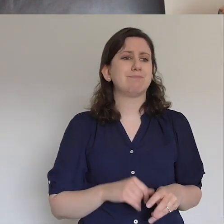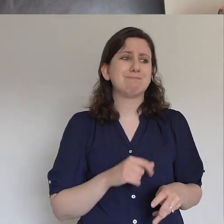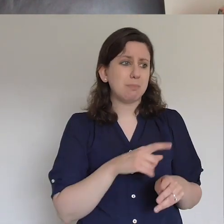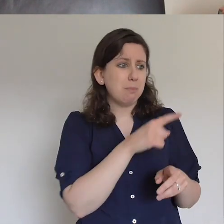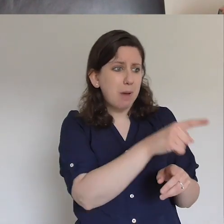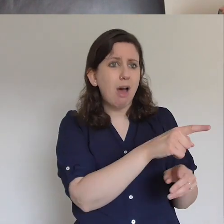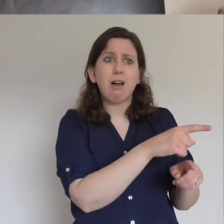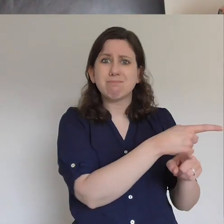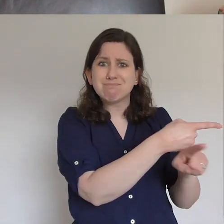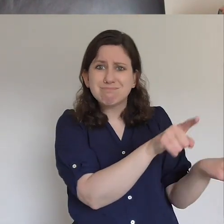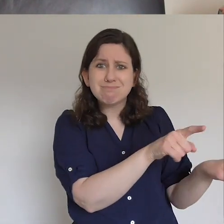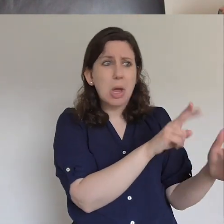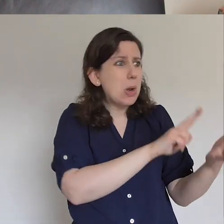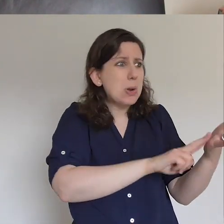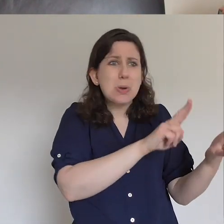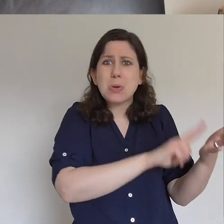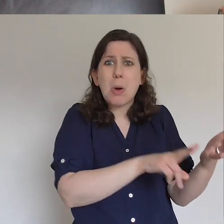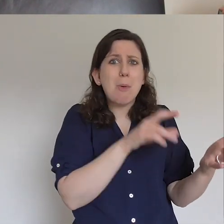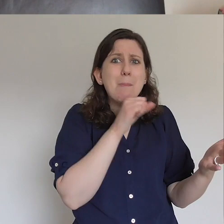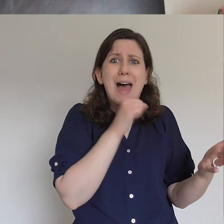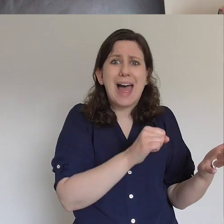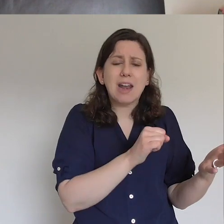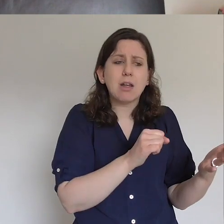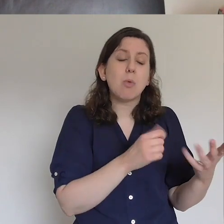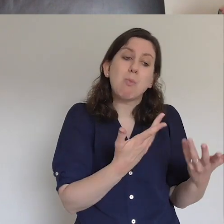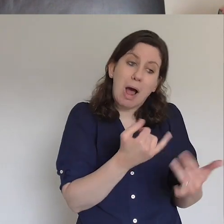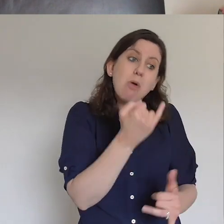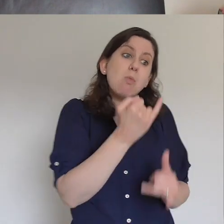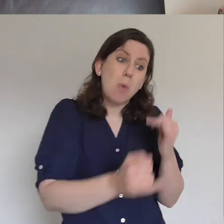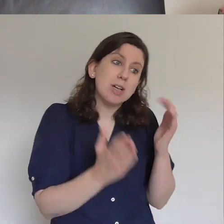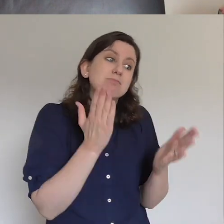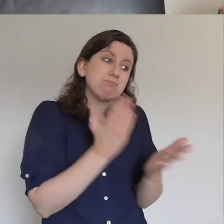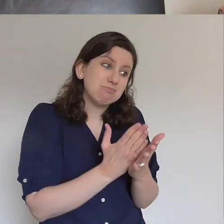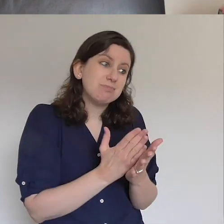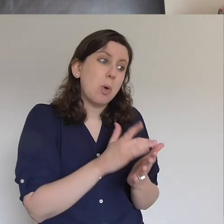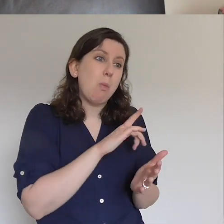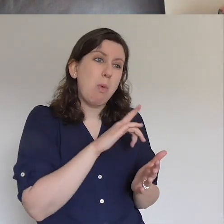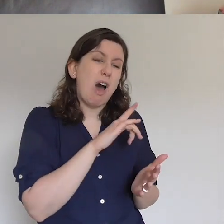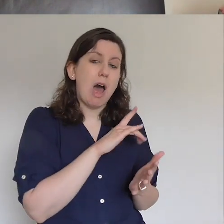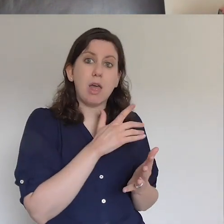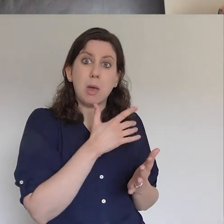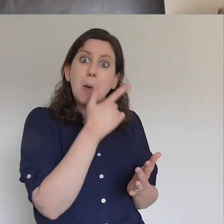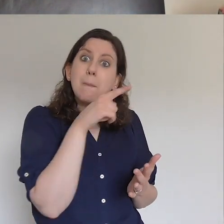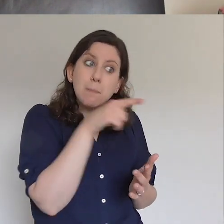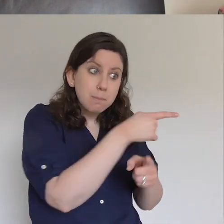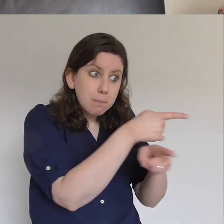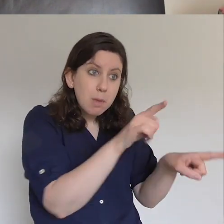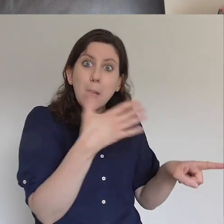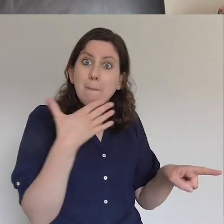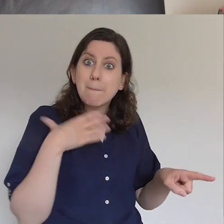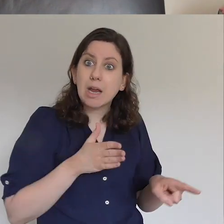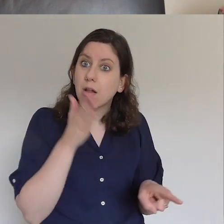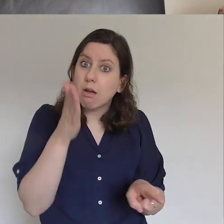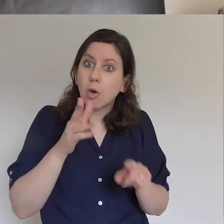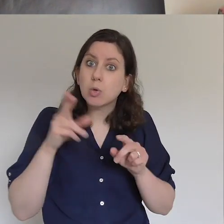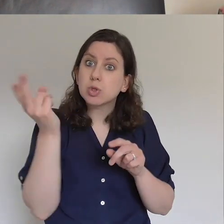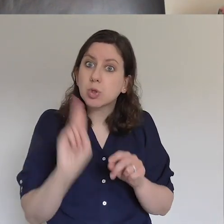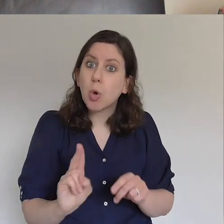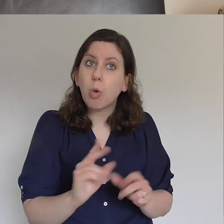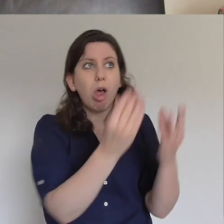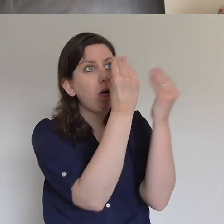men in this passage. They're worse. They're unschooled. They're less educated than our 13-year-old daughter.